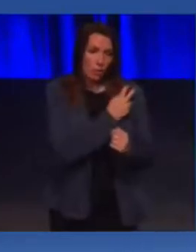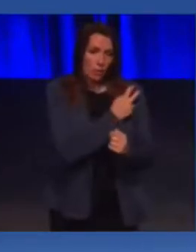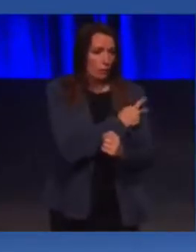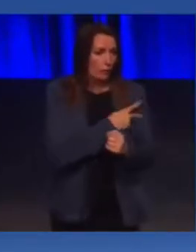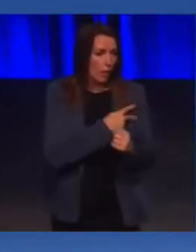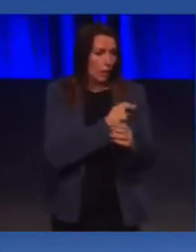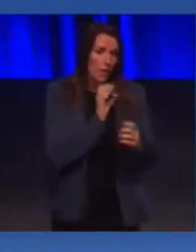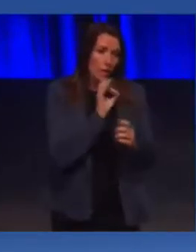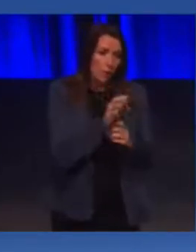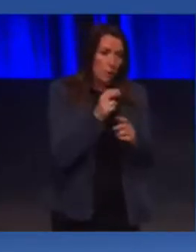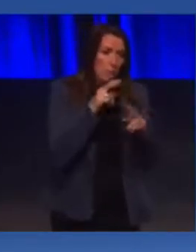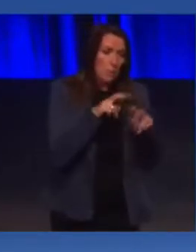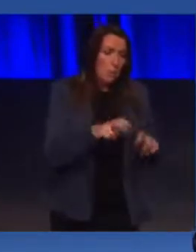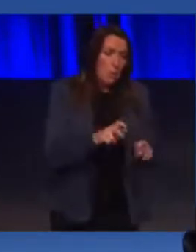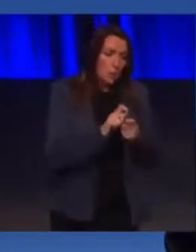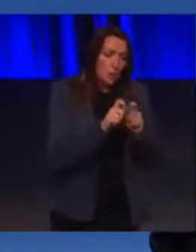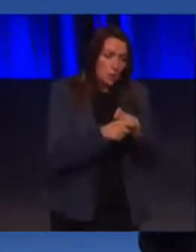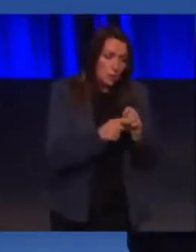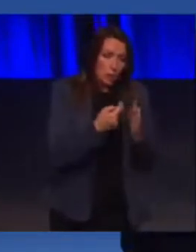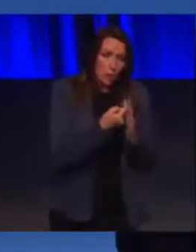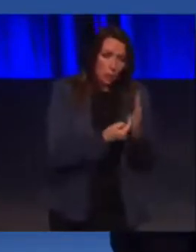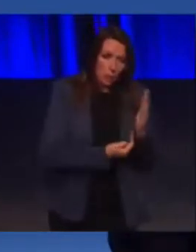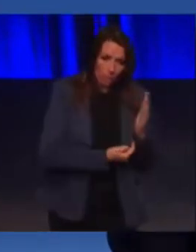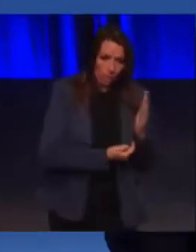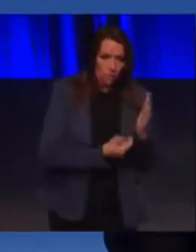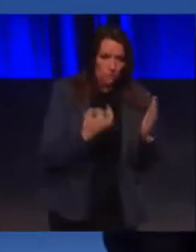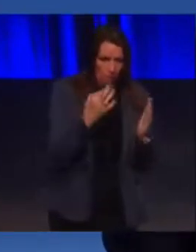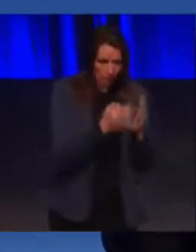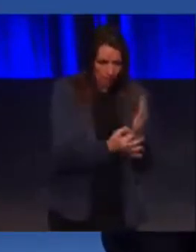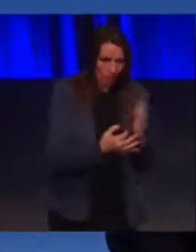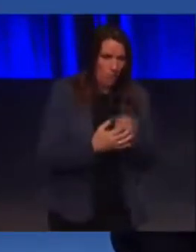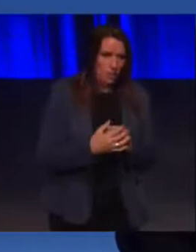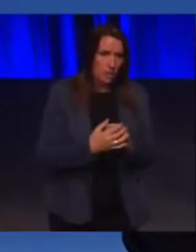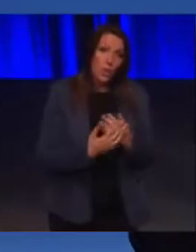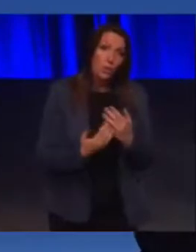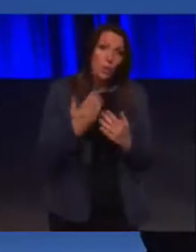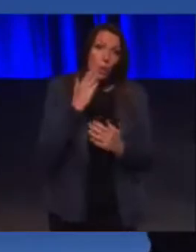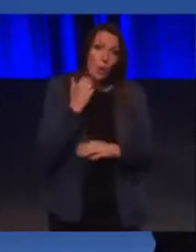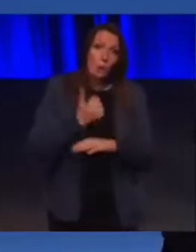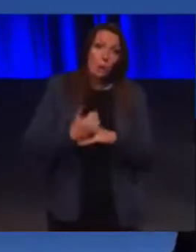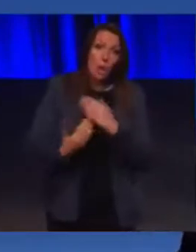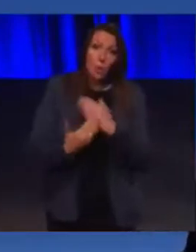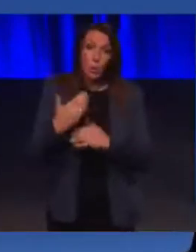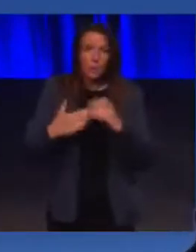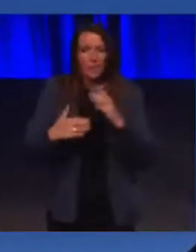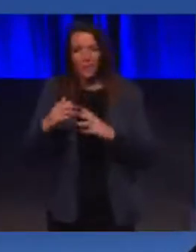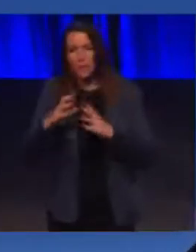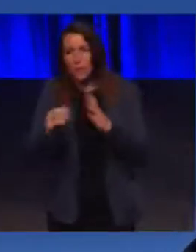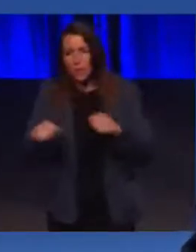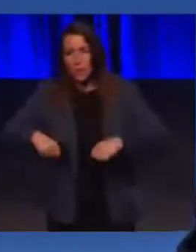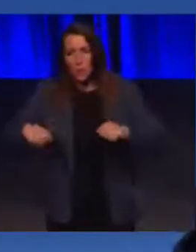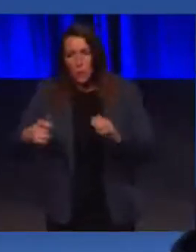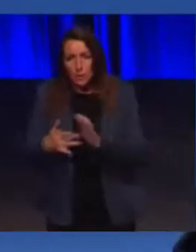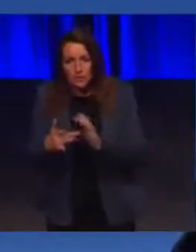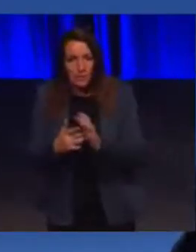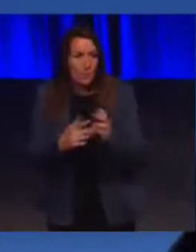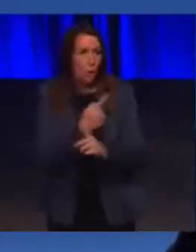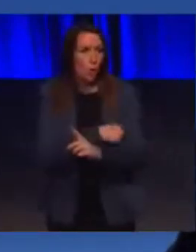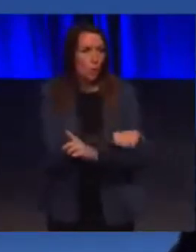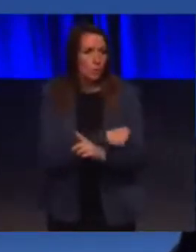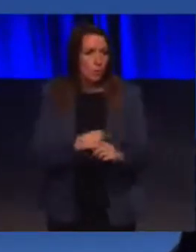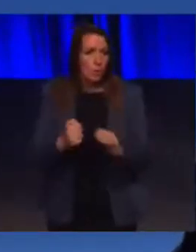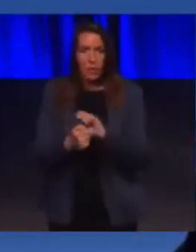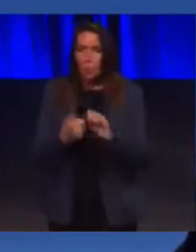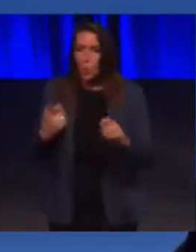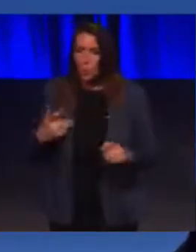changing building standards regulations, so that new buildings, large shopping centers, hospitals, leisure centers,